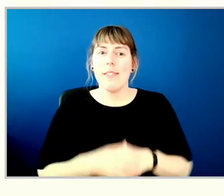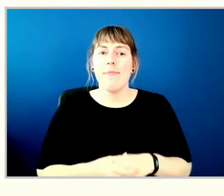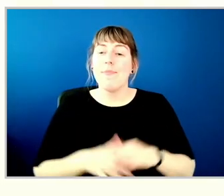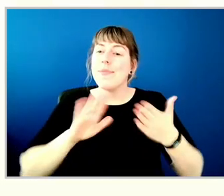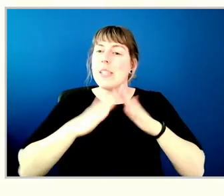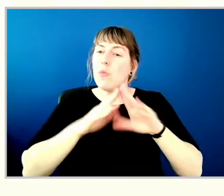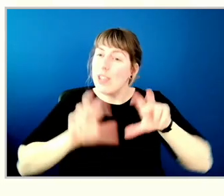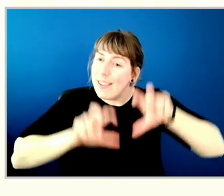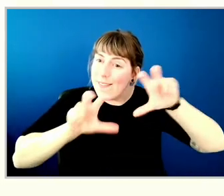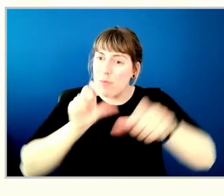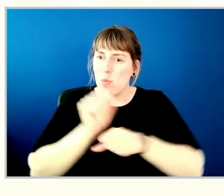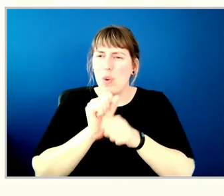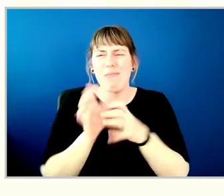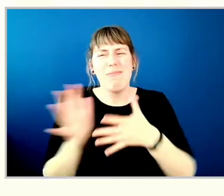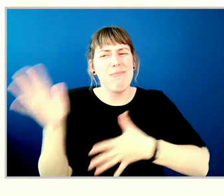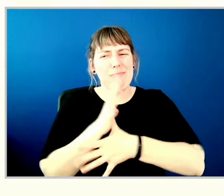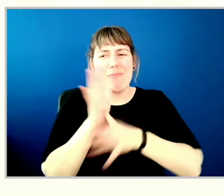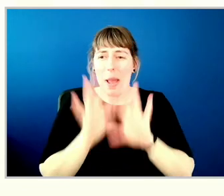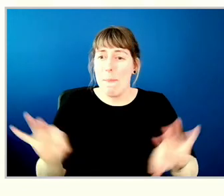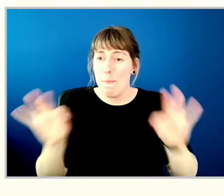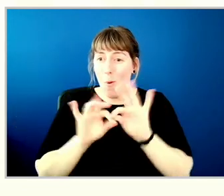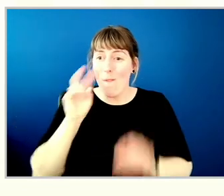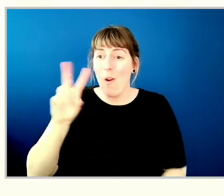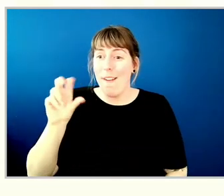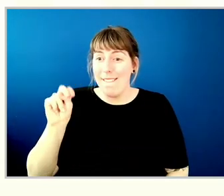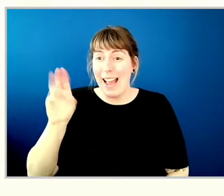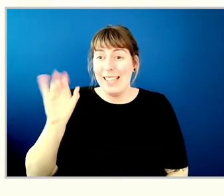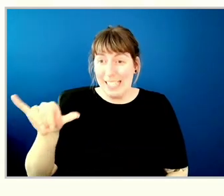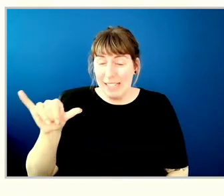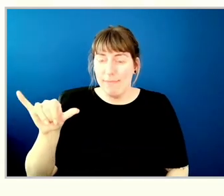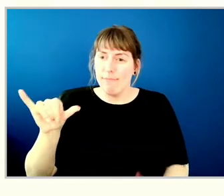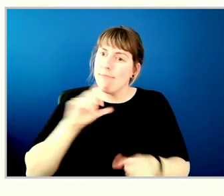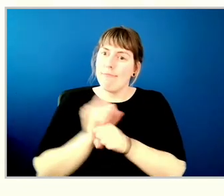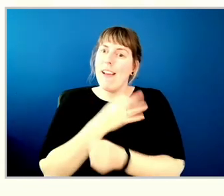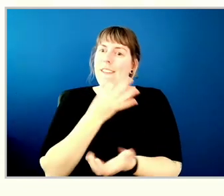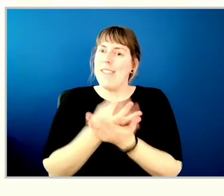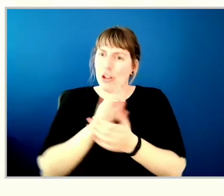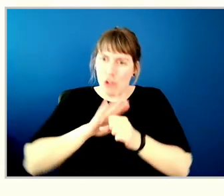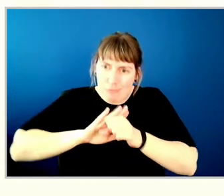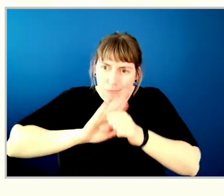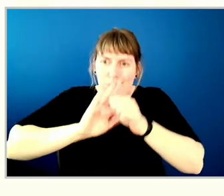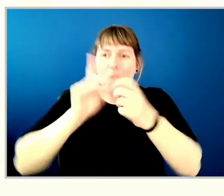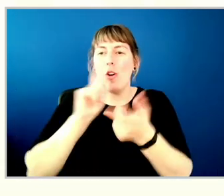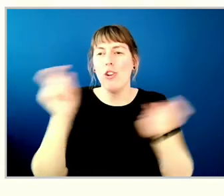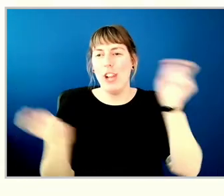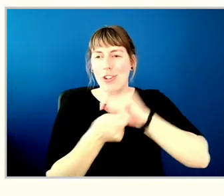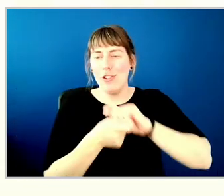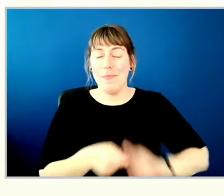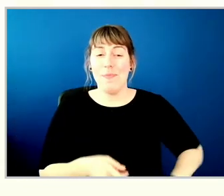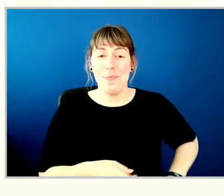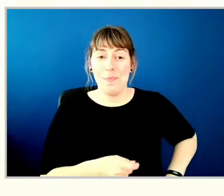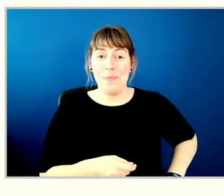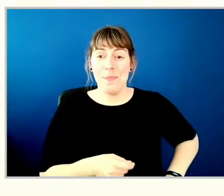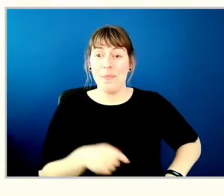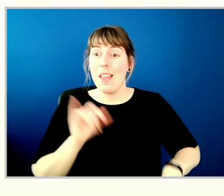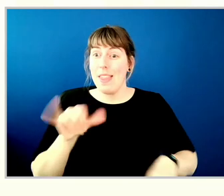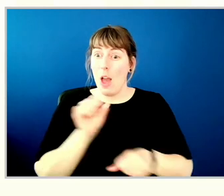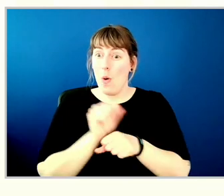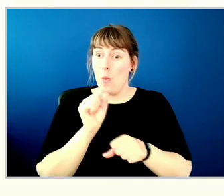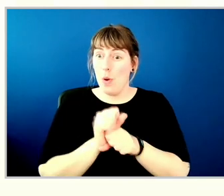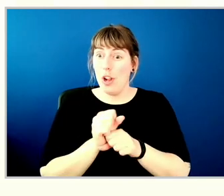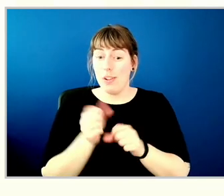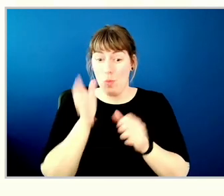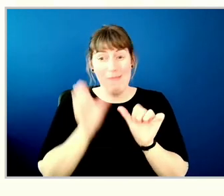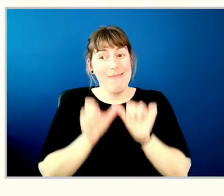work is integral to how Vancity and our members are a financial force for change. This work continued in full force in 2021.